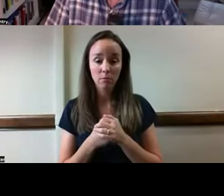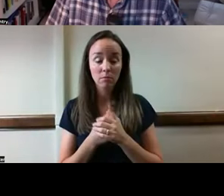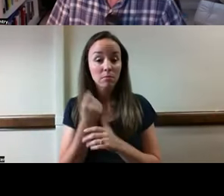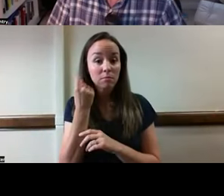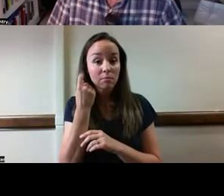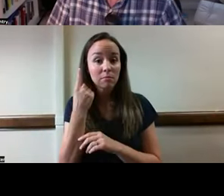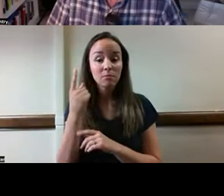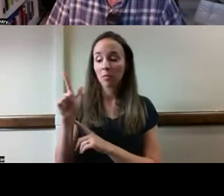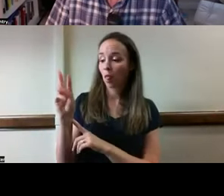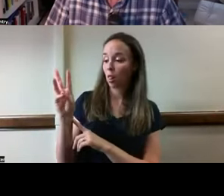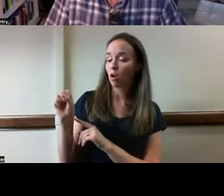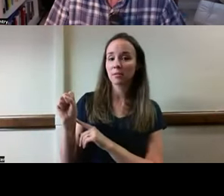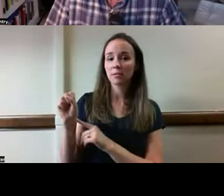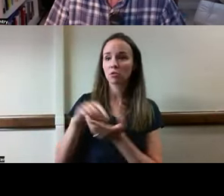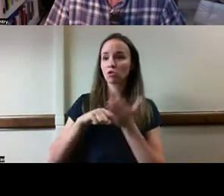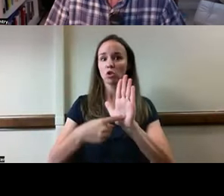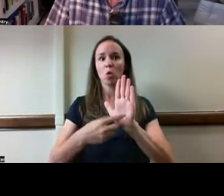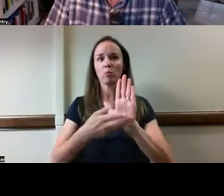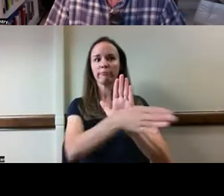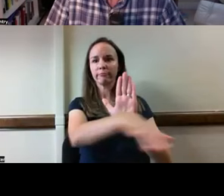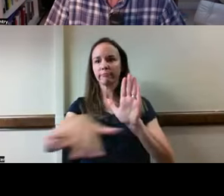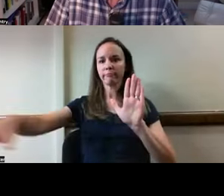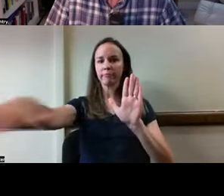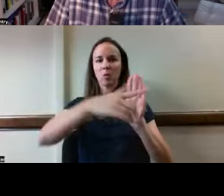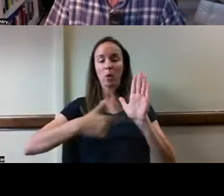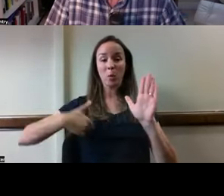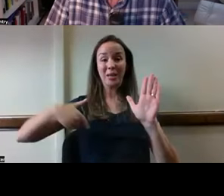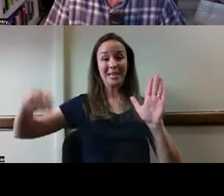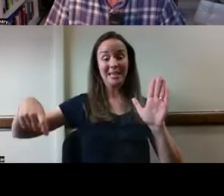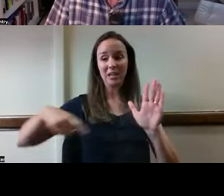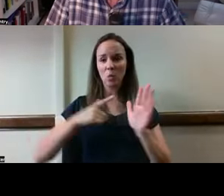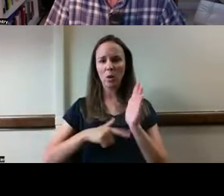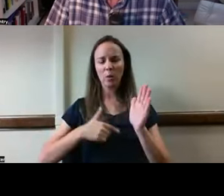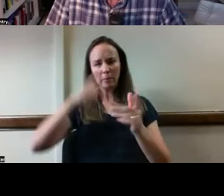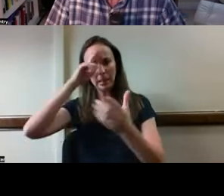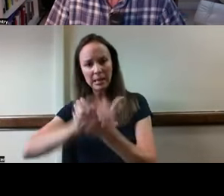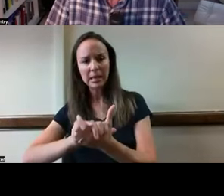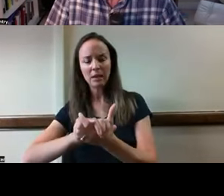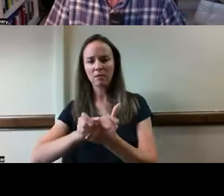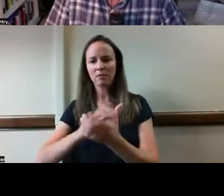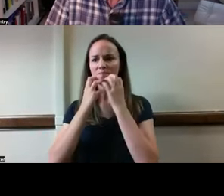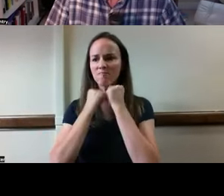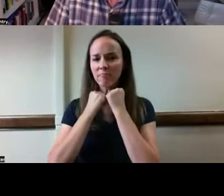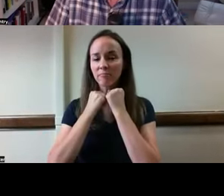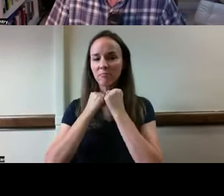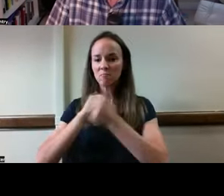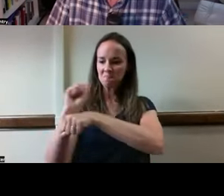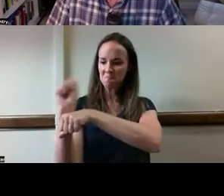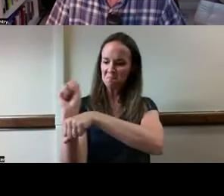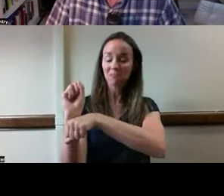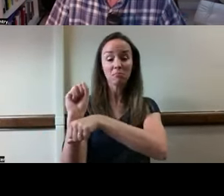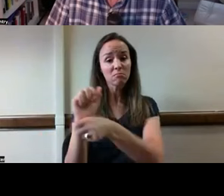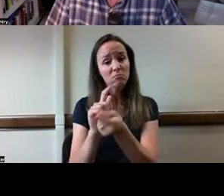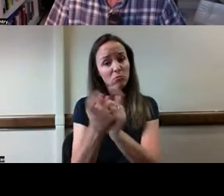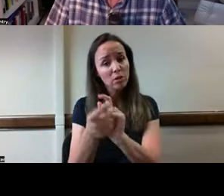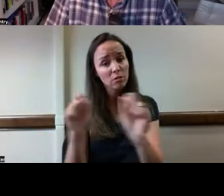our laws reflect society's needs, attitudes, and mores. They're not fixed in place. They can be changed. They are a